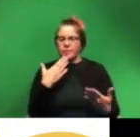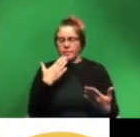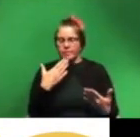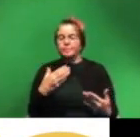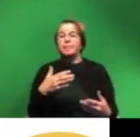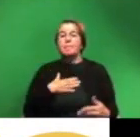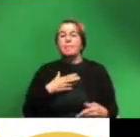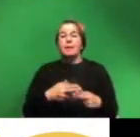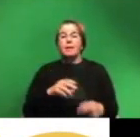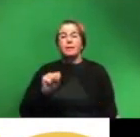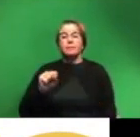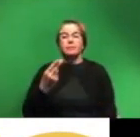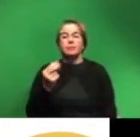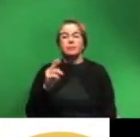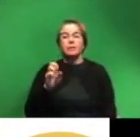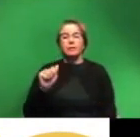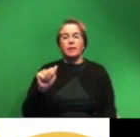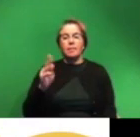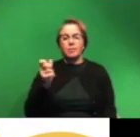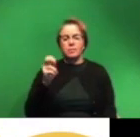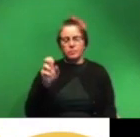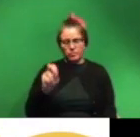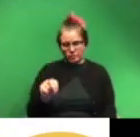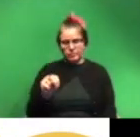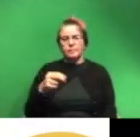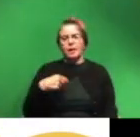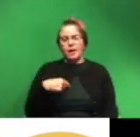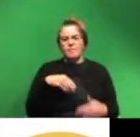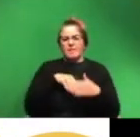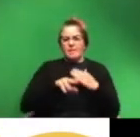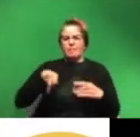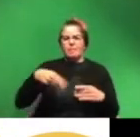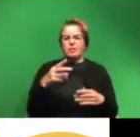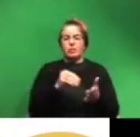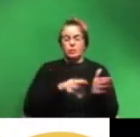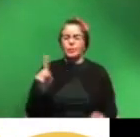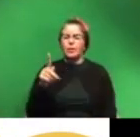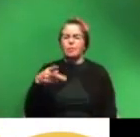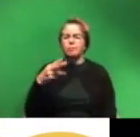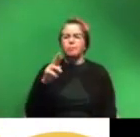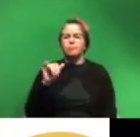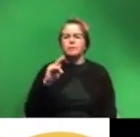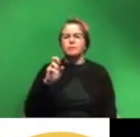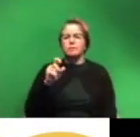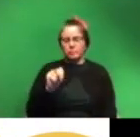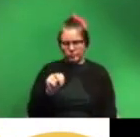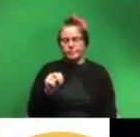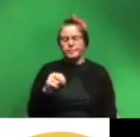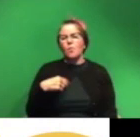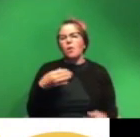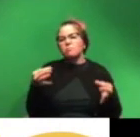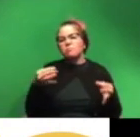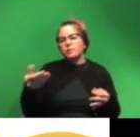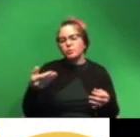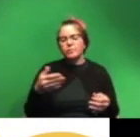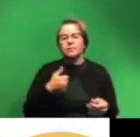name is sade abiyodin i am an incoming phd student at princeton and i'll talk a little bit about the intro but what i'm going